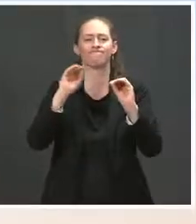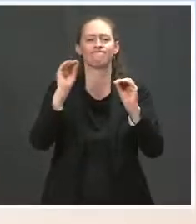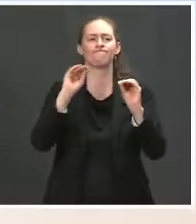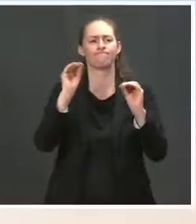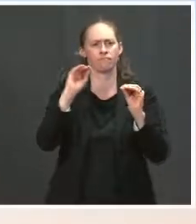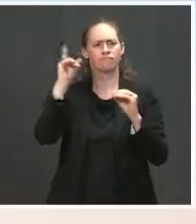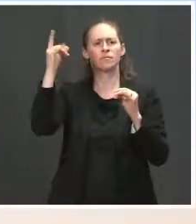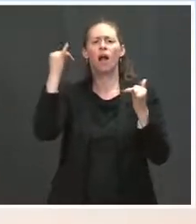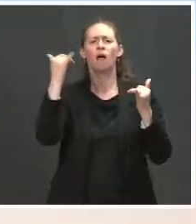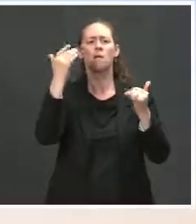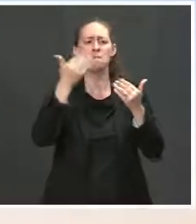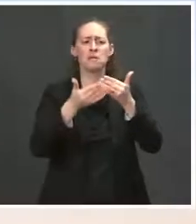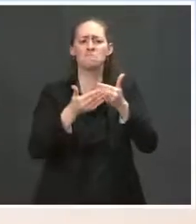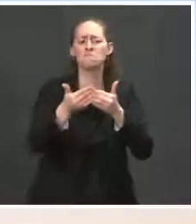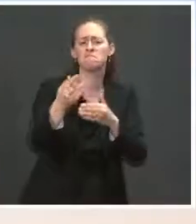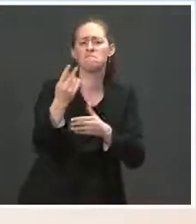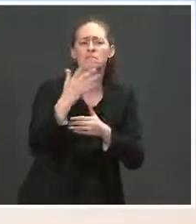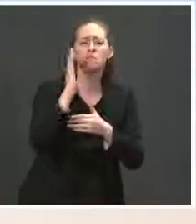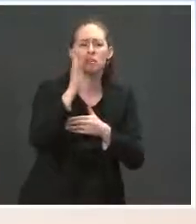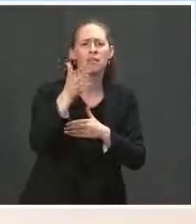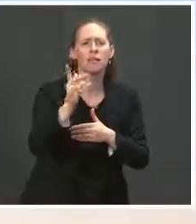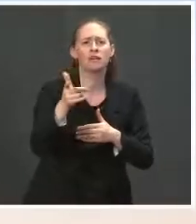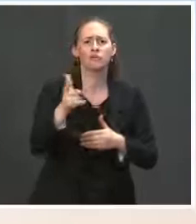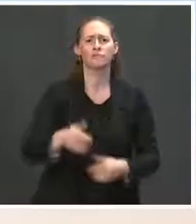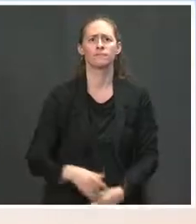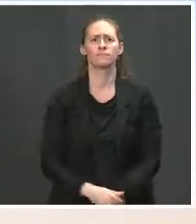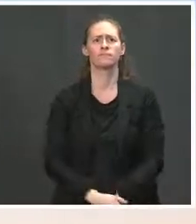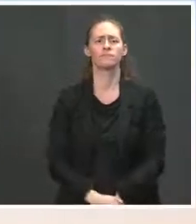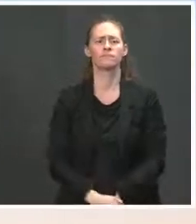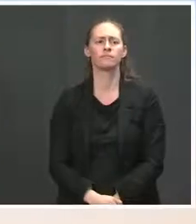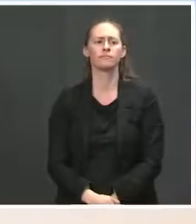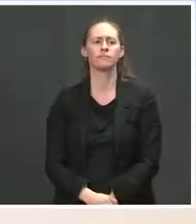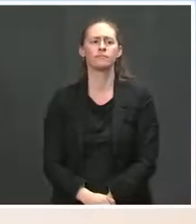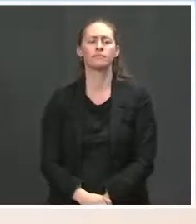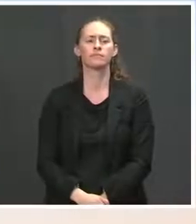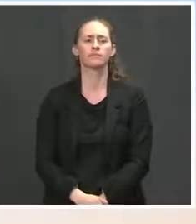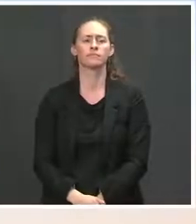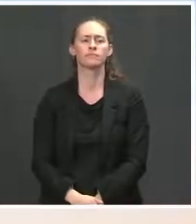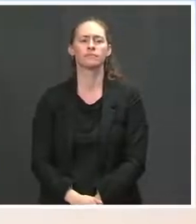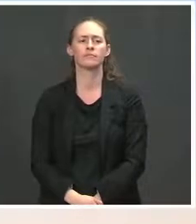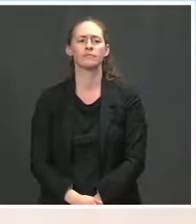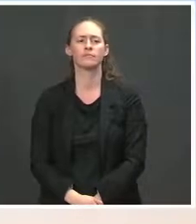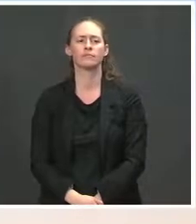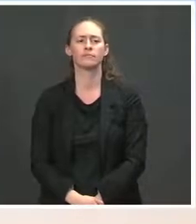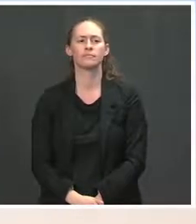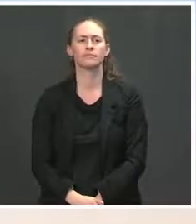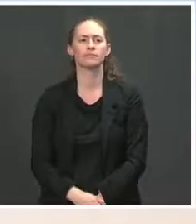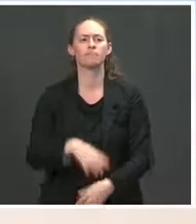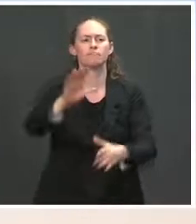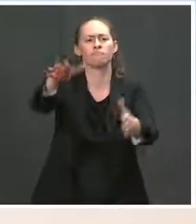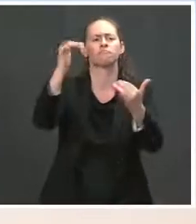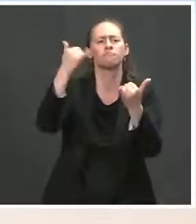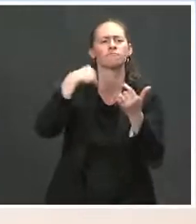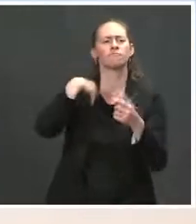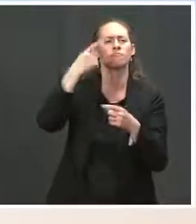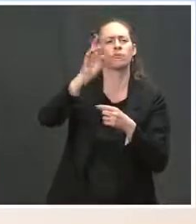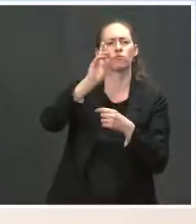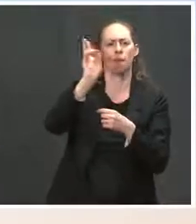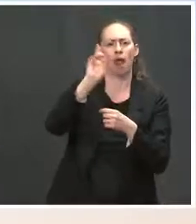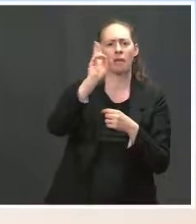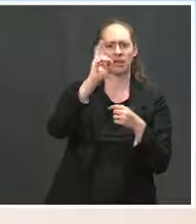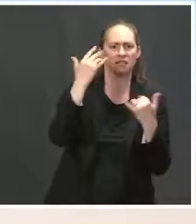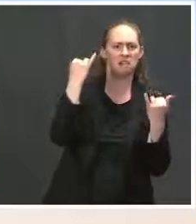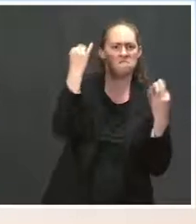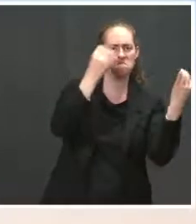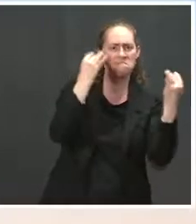in the coming days. Go ahead. The Pressure on the Republican counteroffer, now that you've had a chance to peruse it,